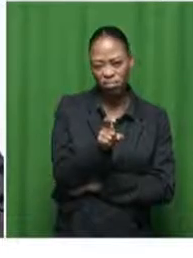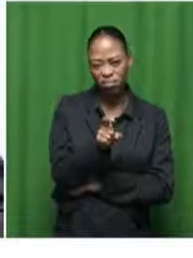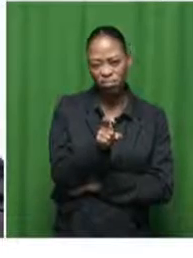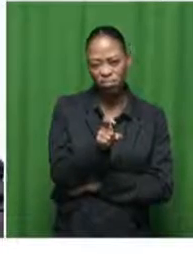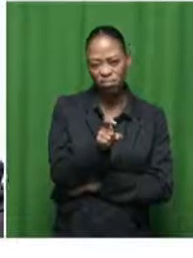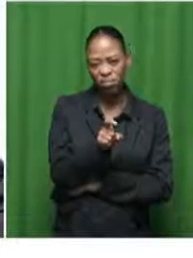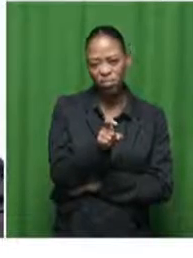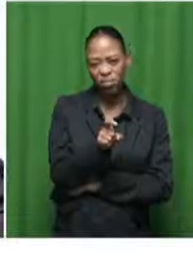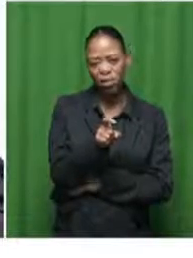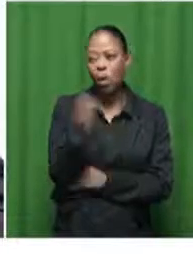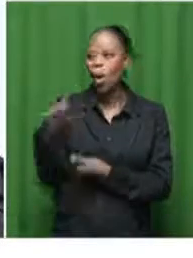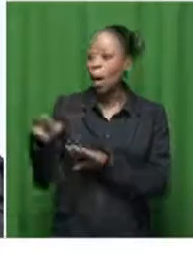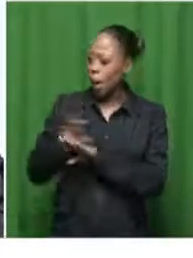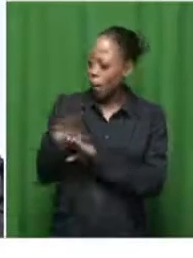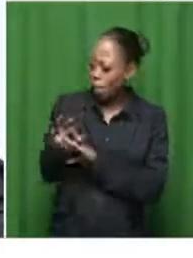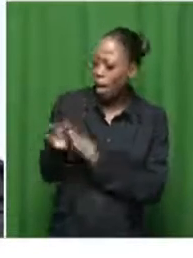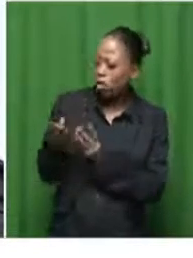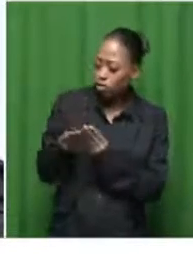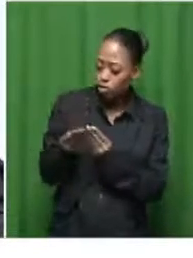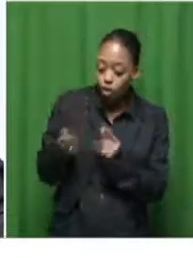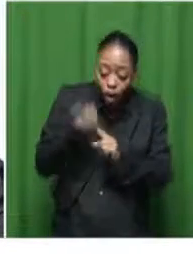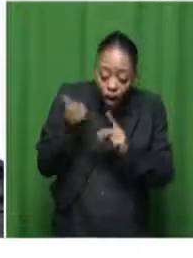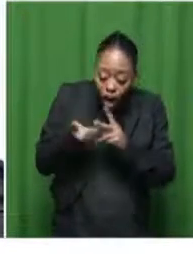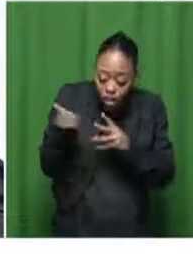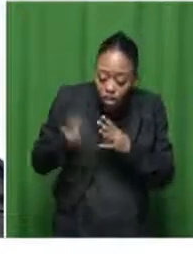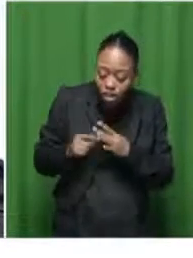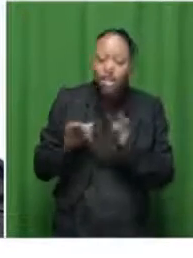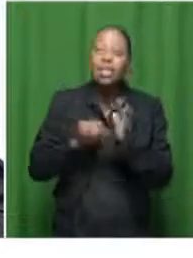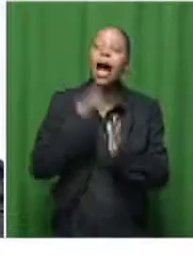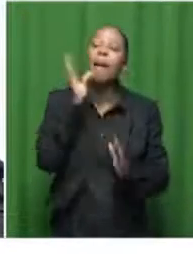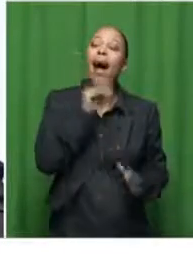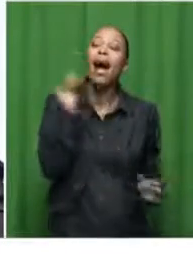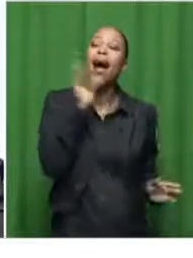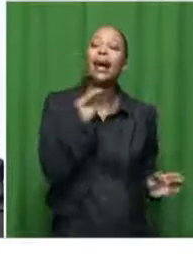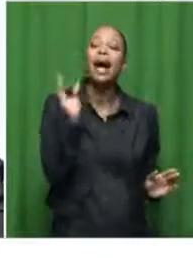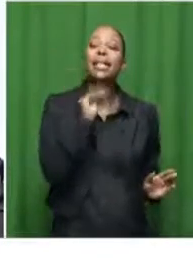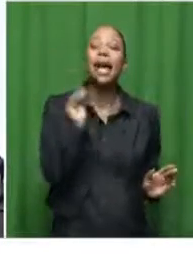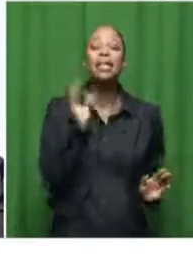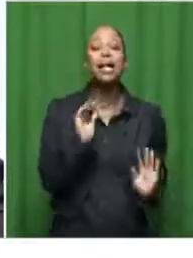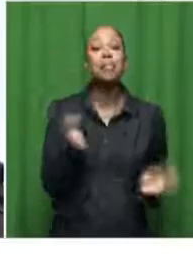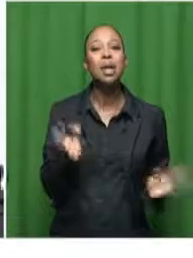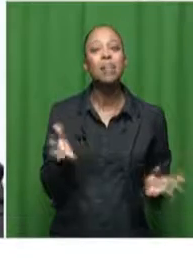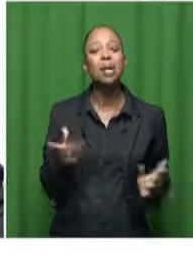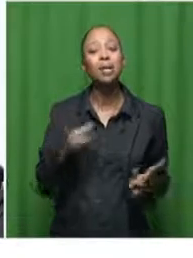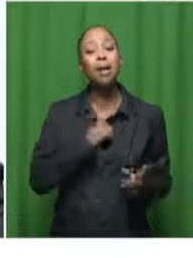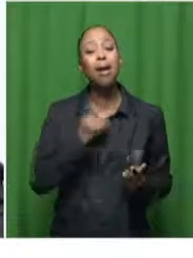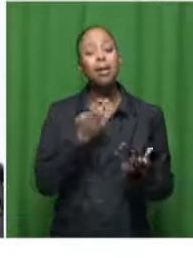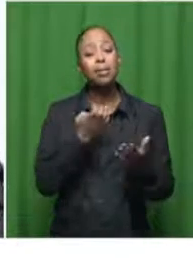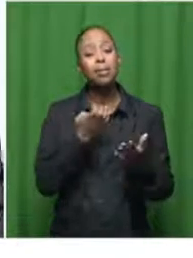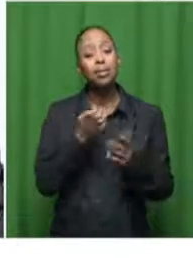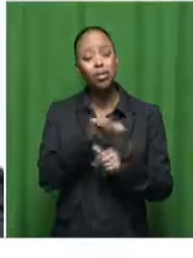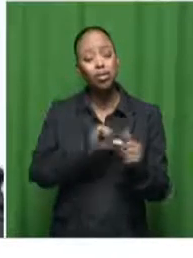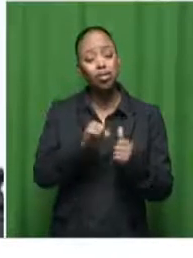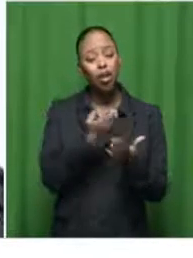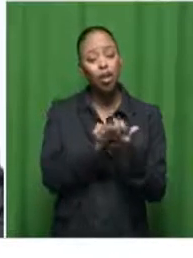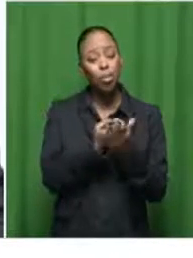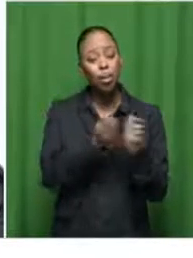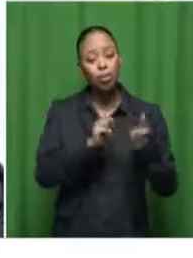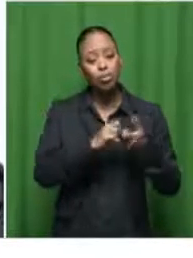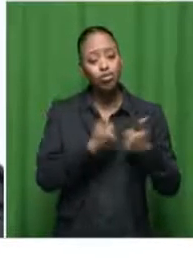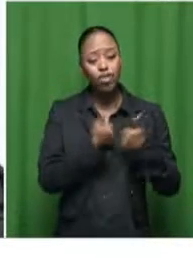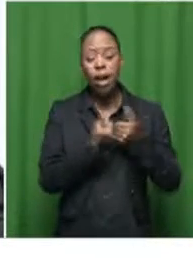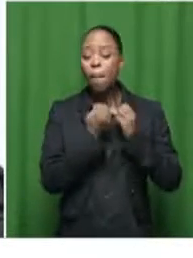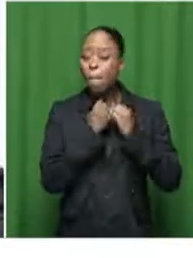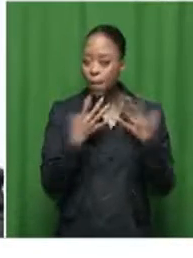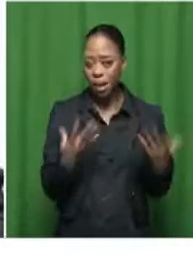absolute intention intentional will to address some of these socio-economic ills but of course it all remains